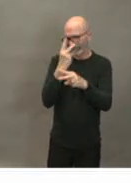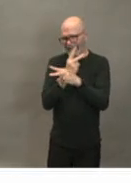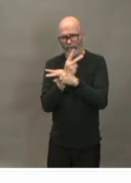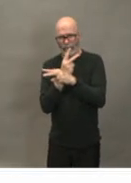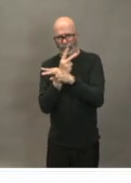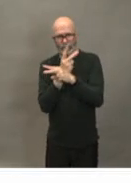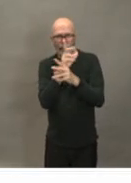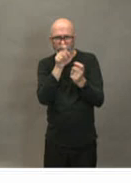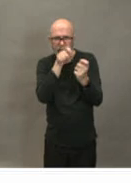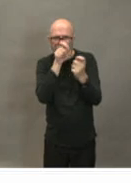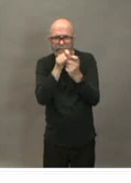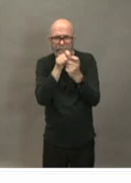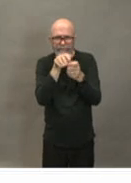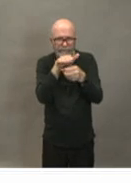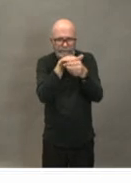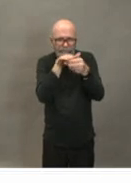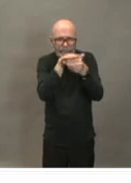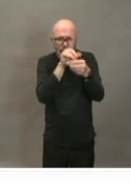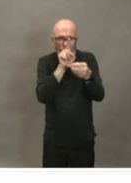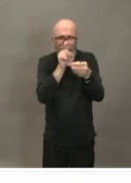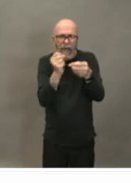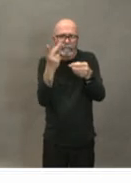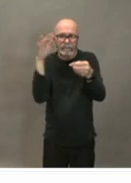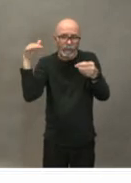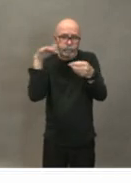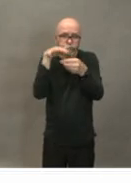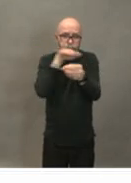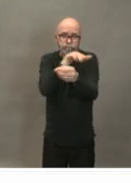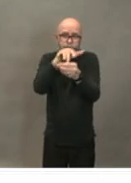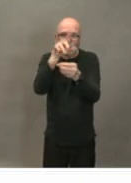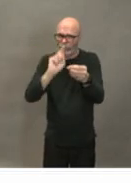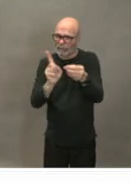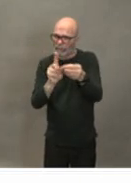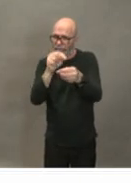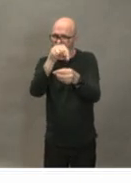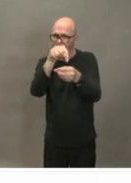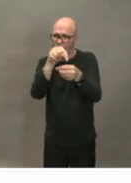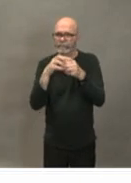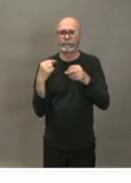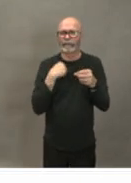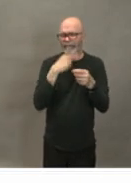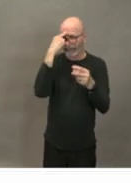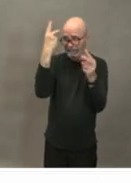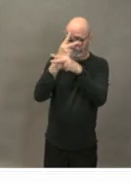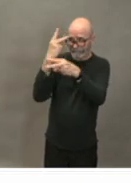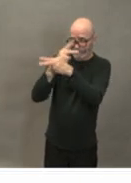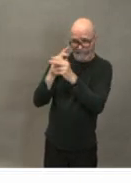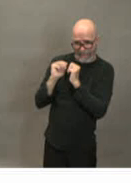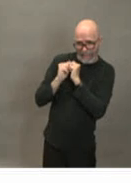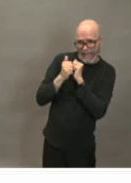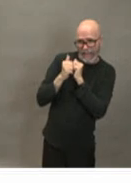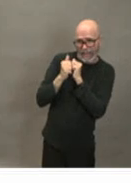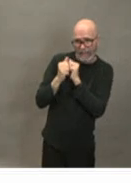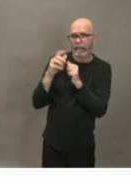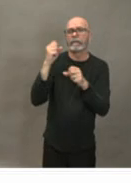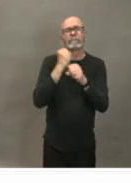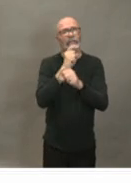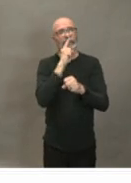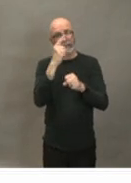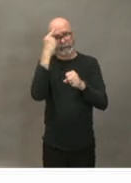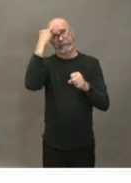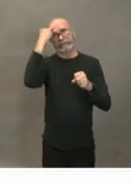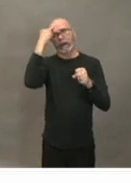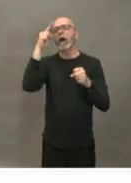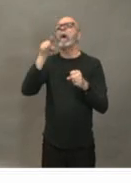making sure that the thinking that we would go through and the things that we need to consider to make a decision as a public health